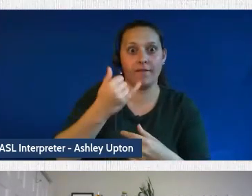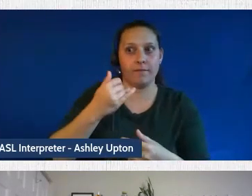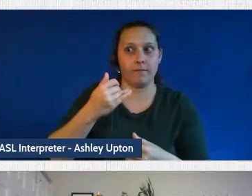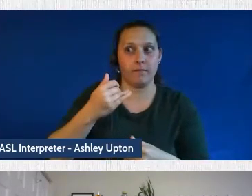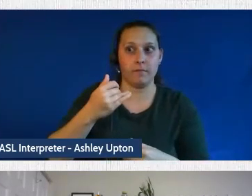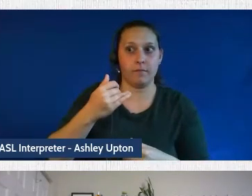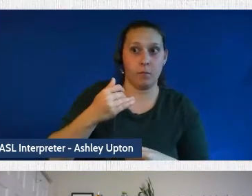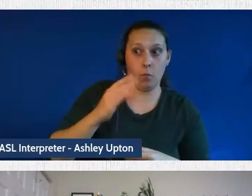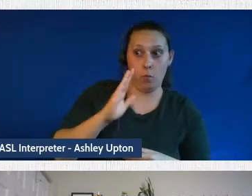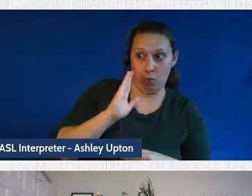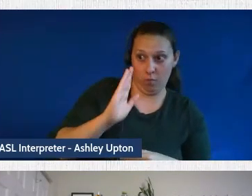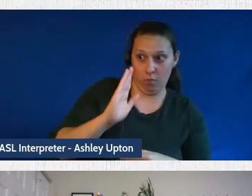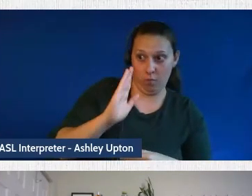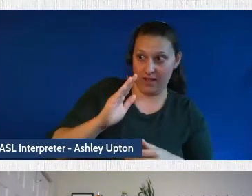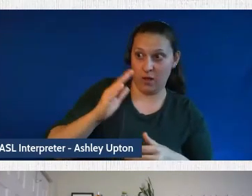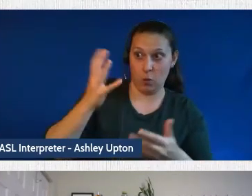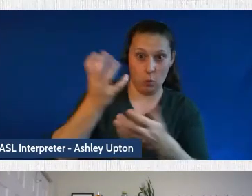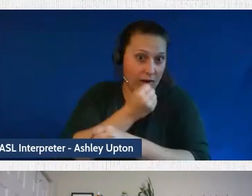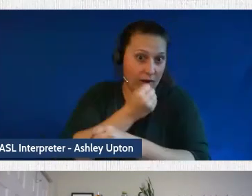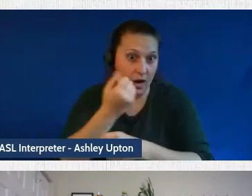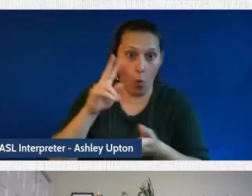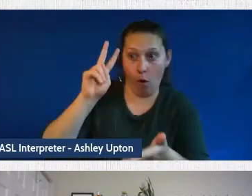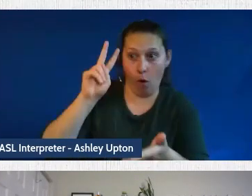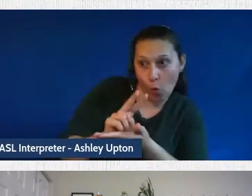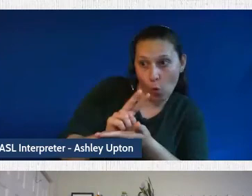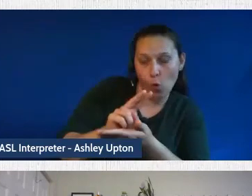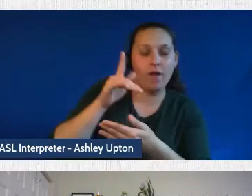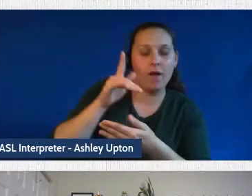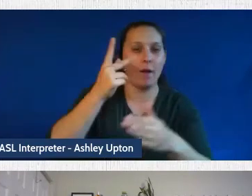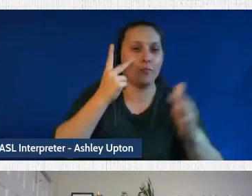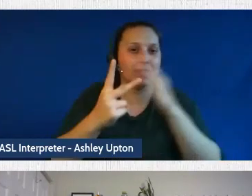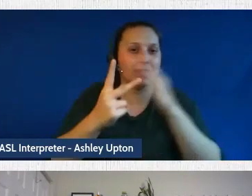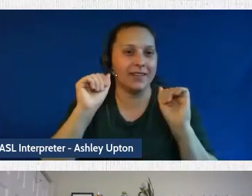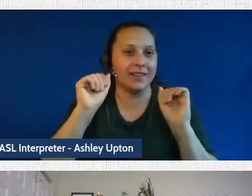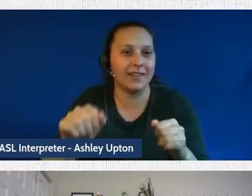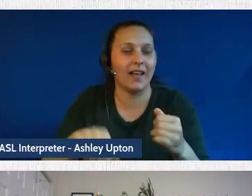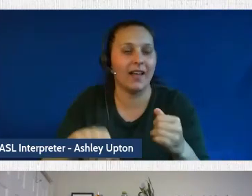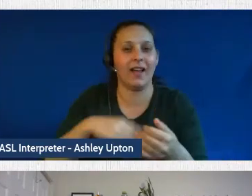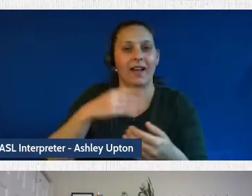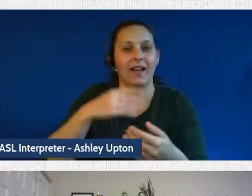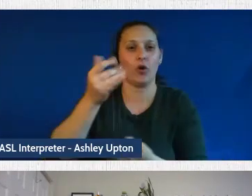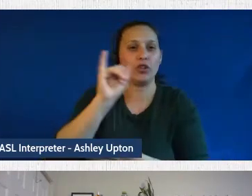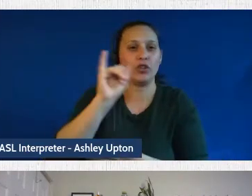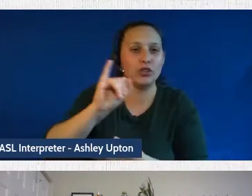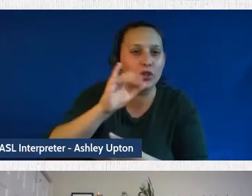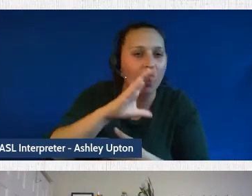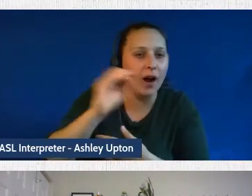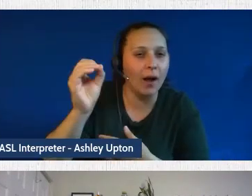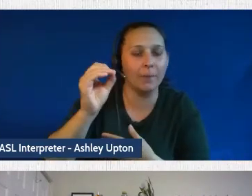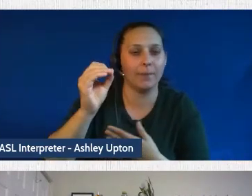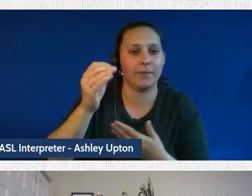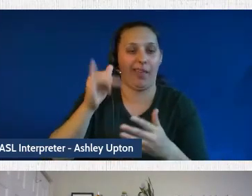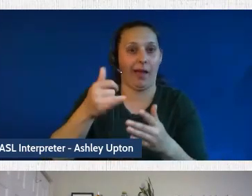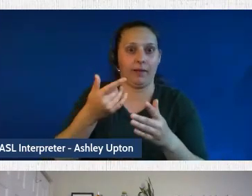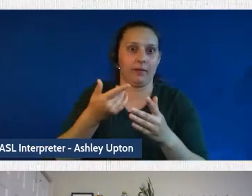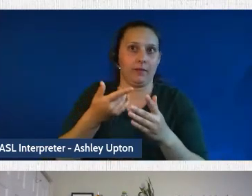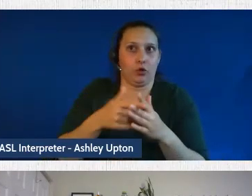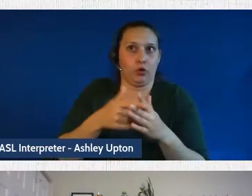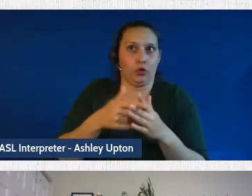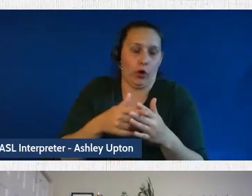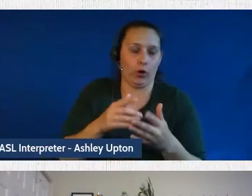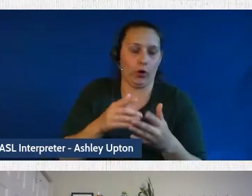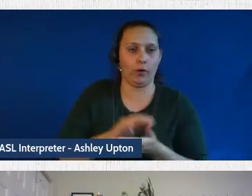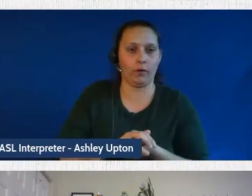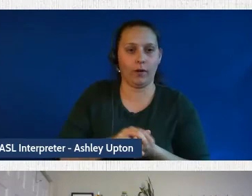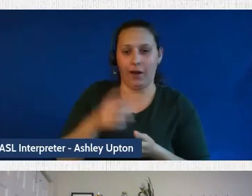the rates needed for clients of insurance companies, for instance. But that is just the start. And I noticed that we are running short on